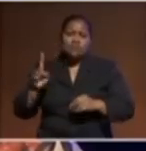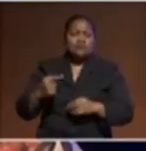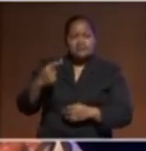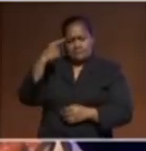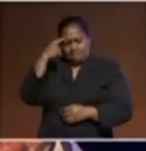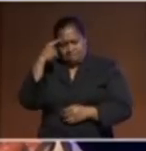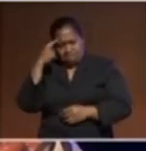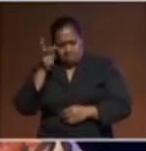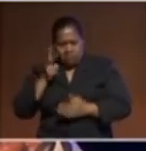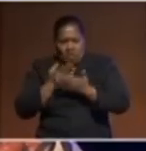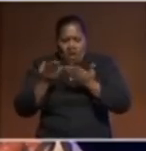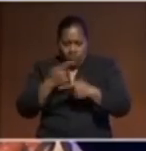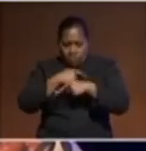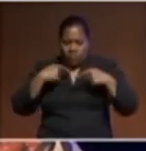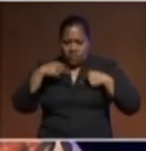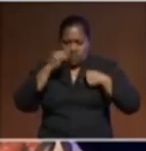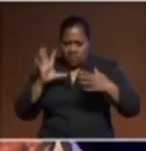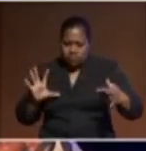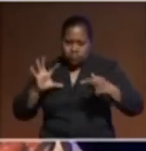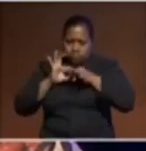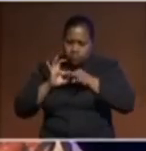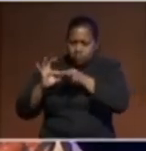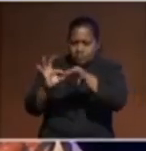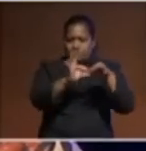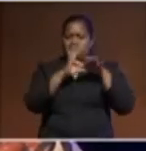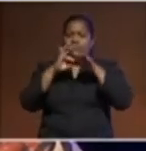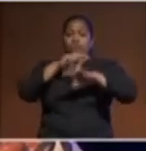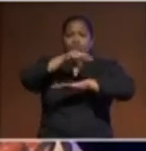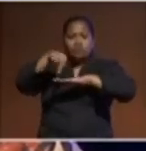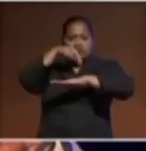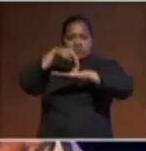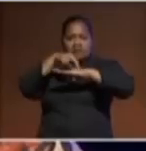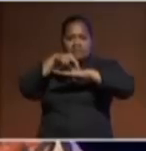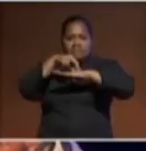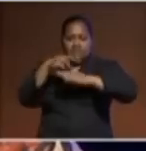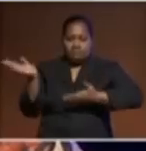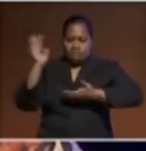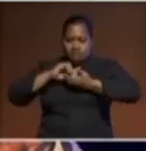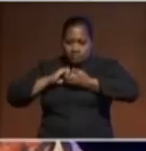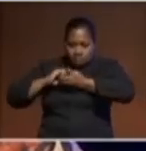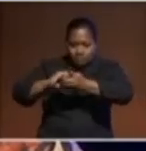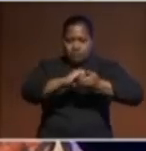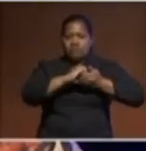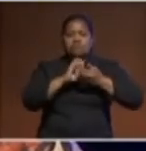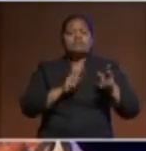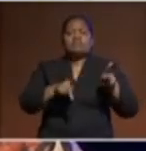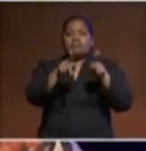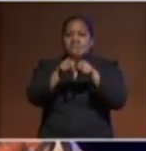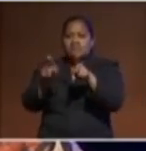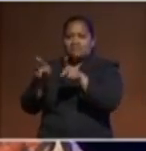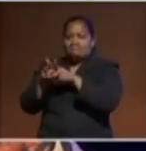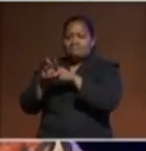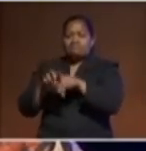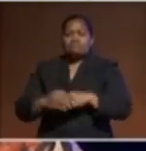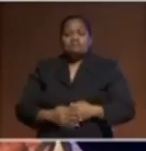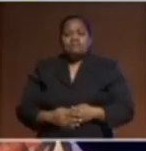work together as a region and the way we engage with partners. As